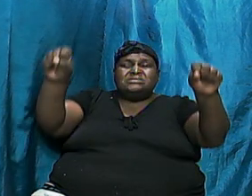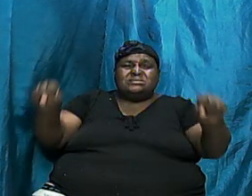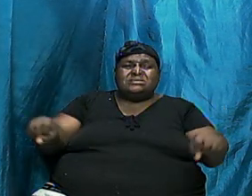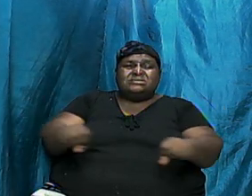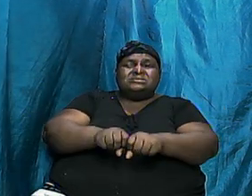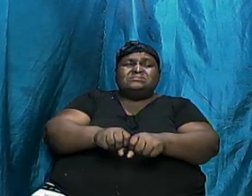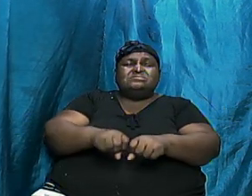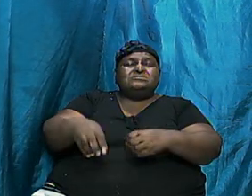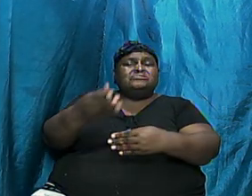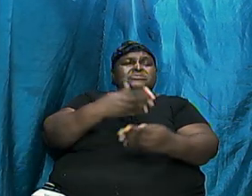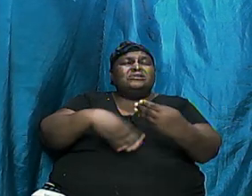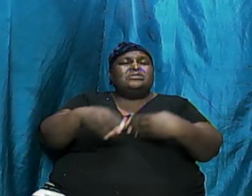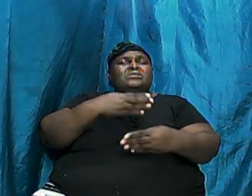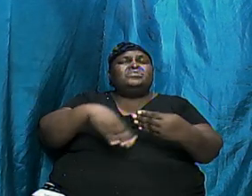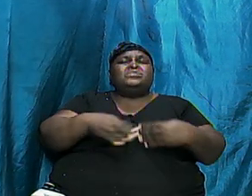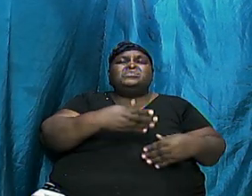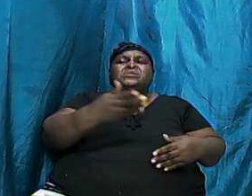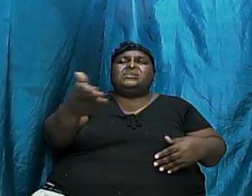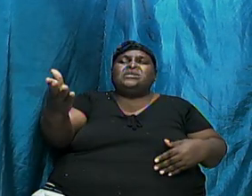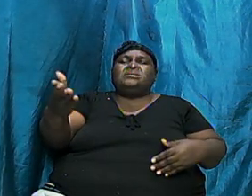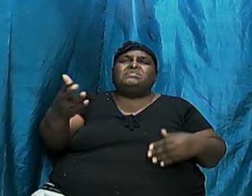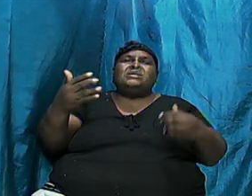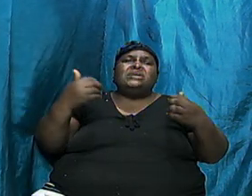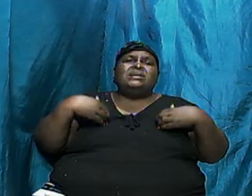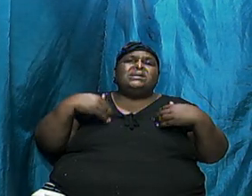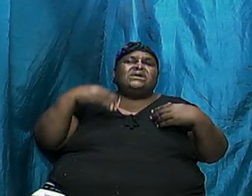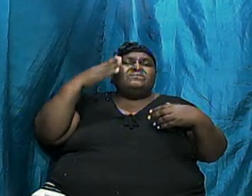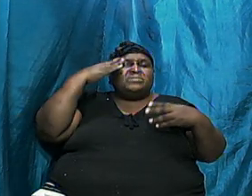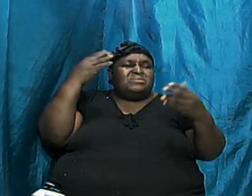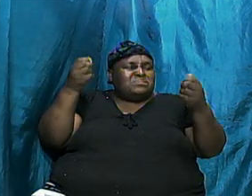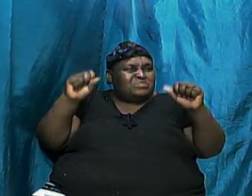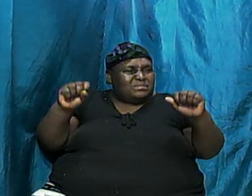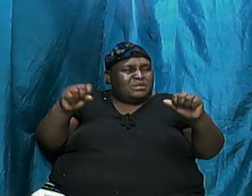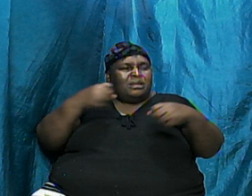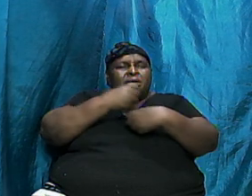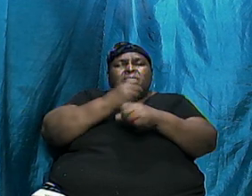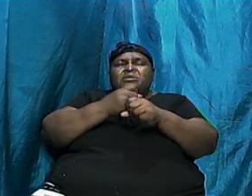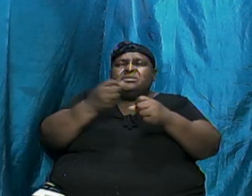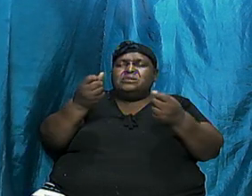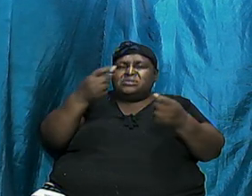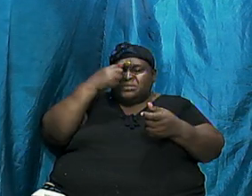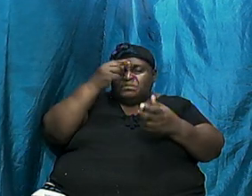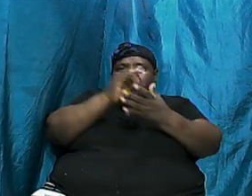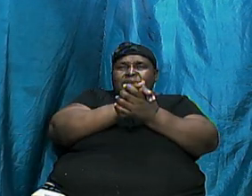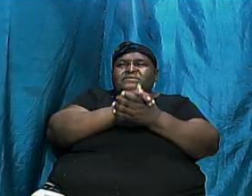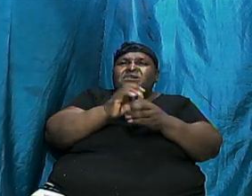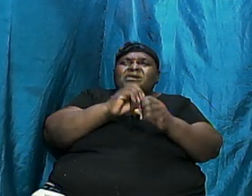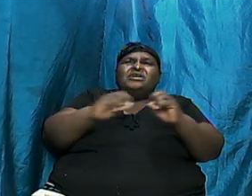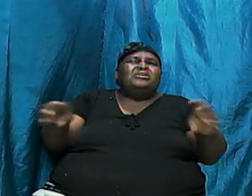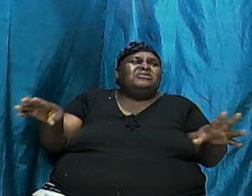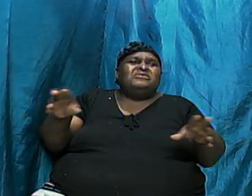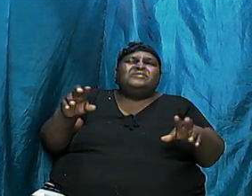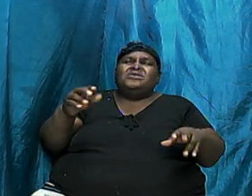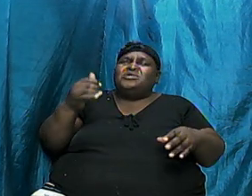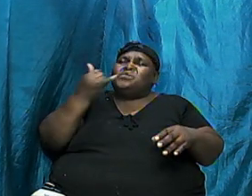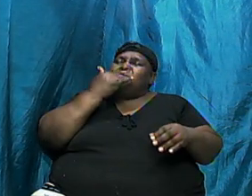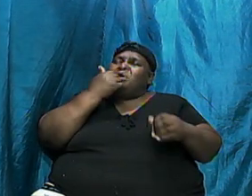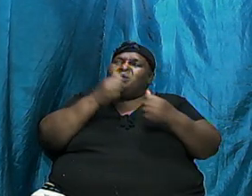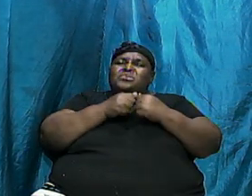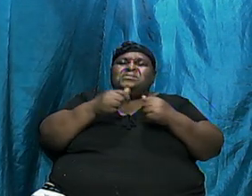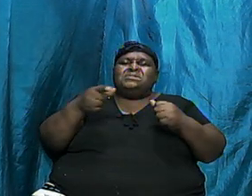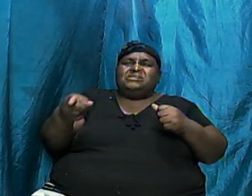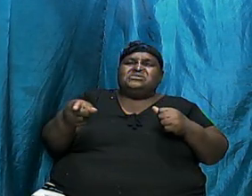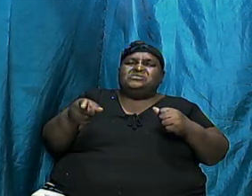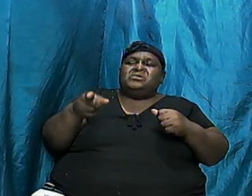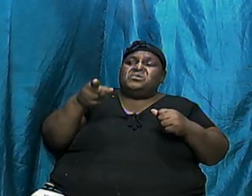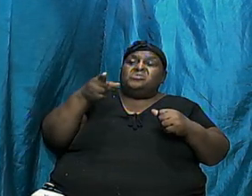I have no doubt that they were made to believe that nothing is wrong with this. You can do this. You can do that. And